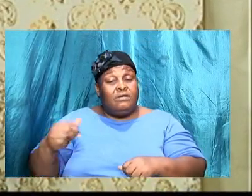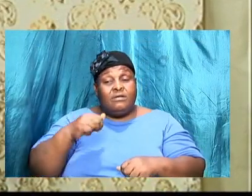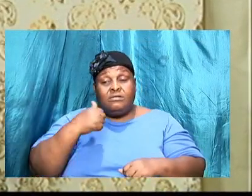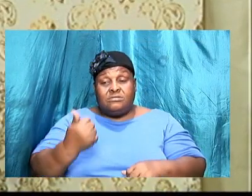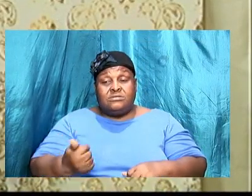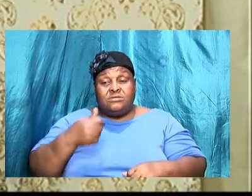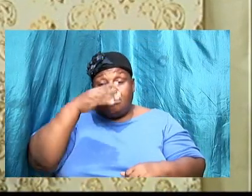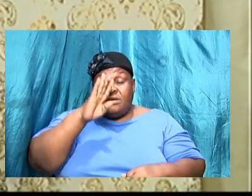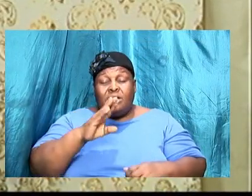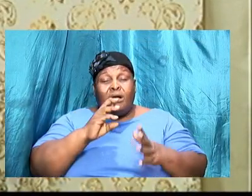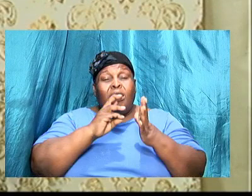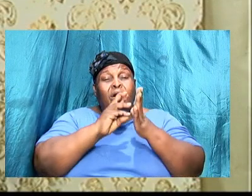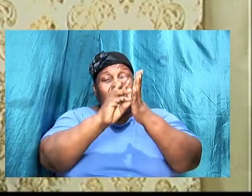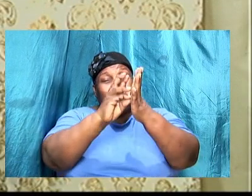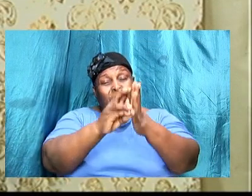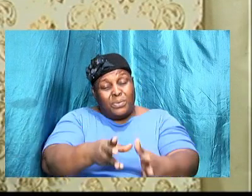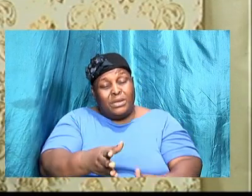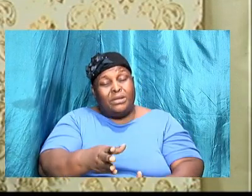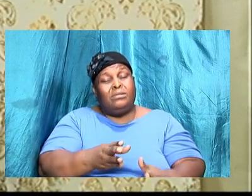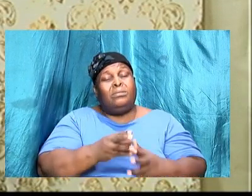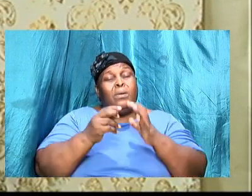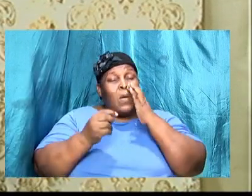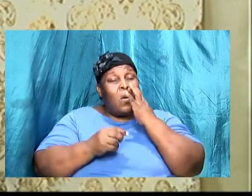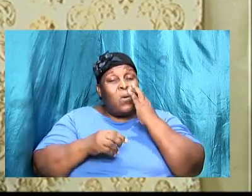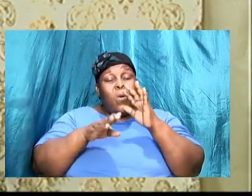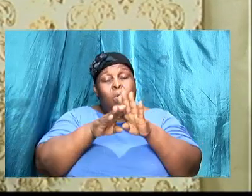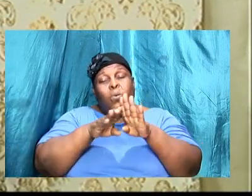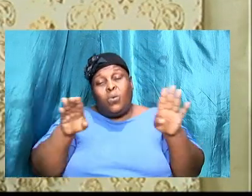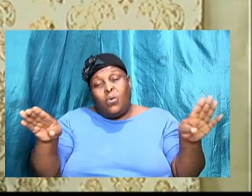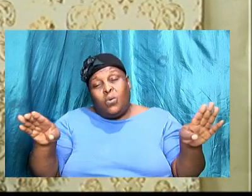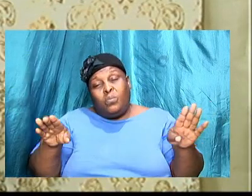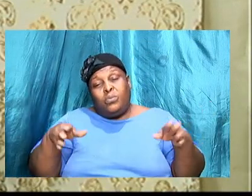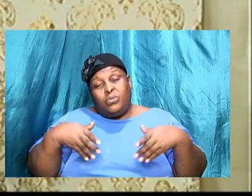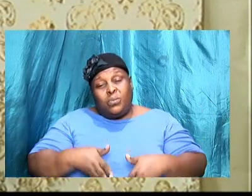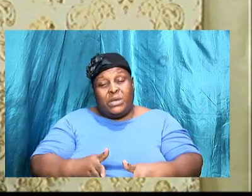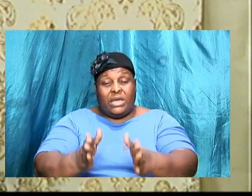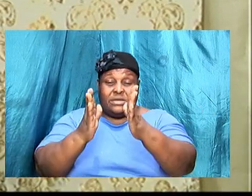God will open the doors